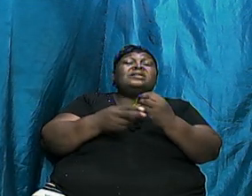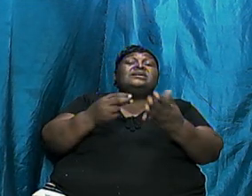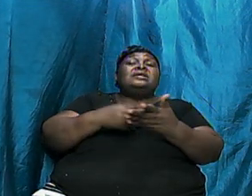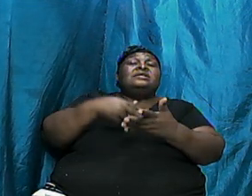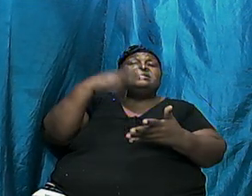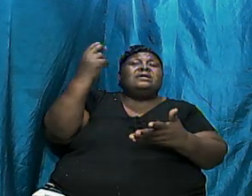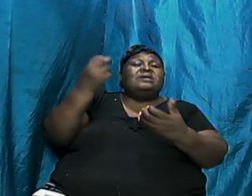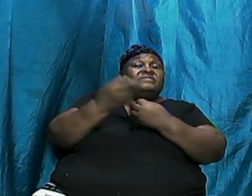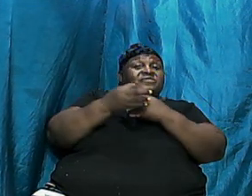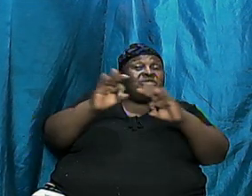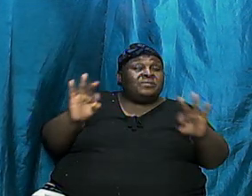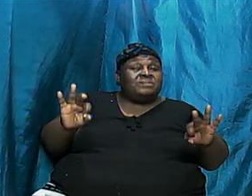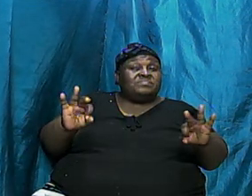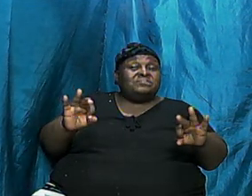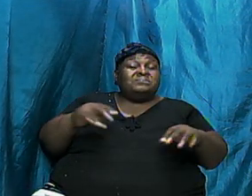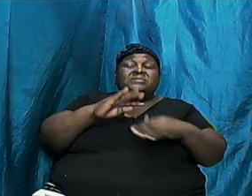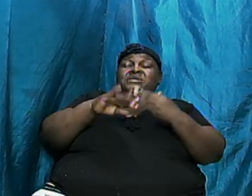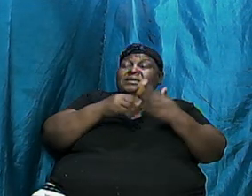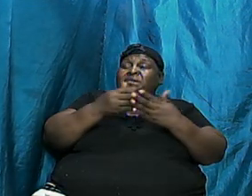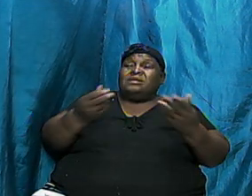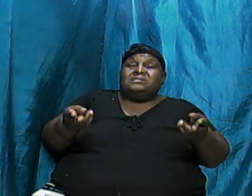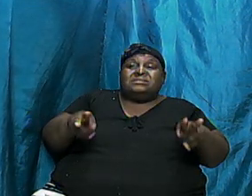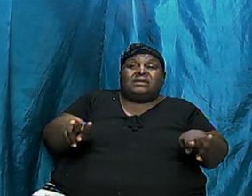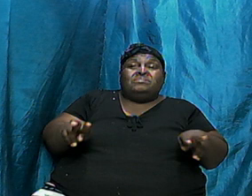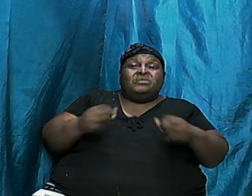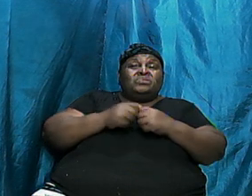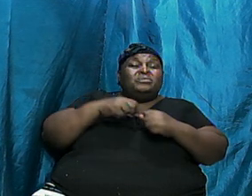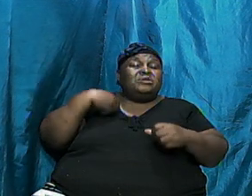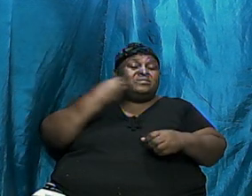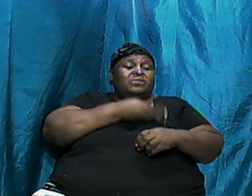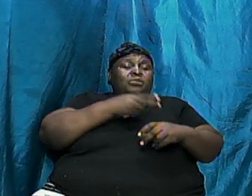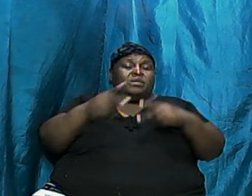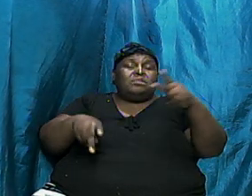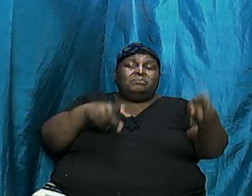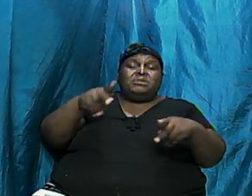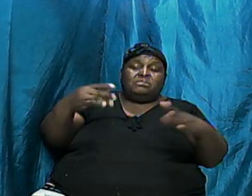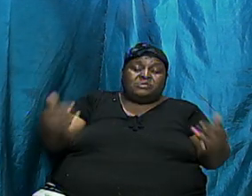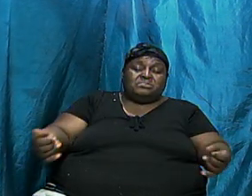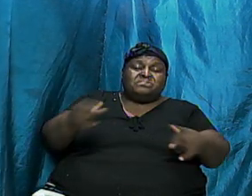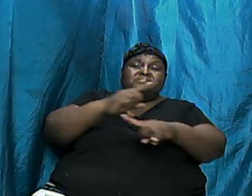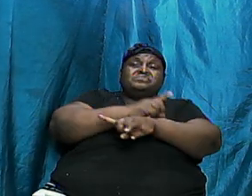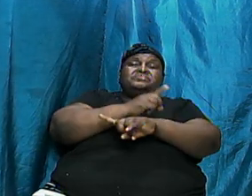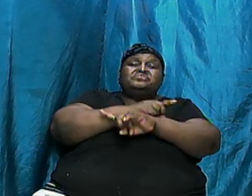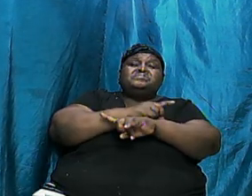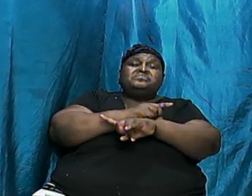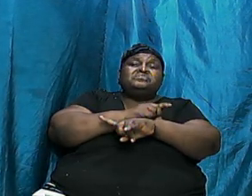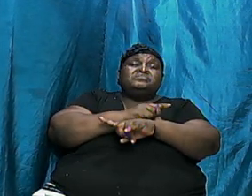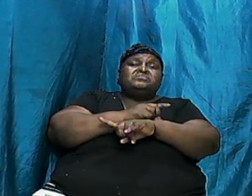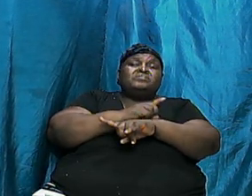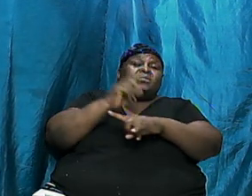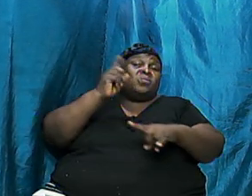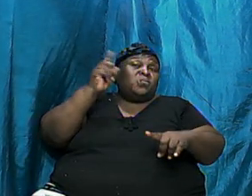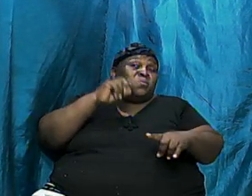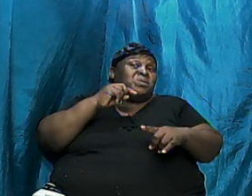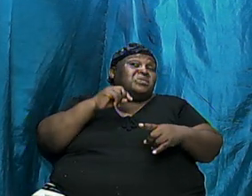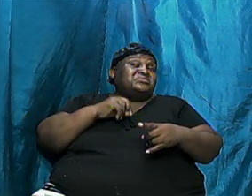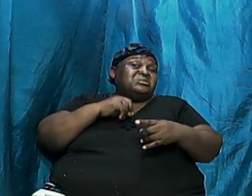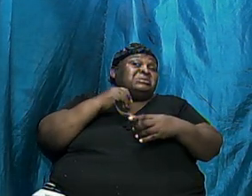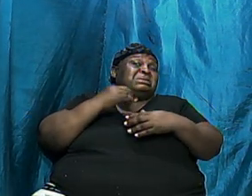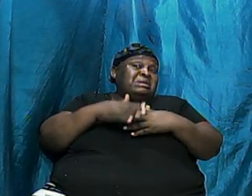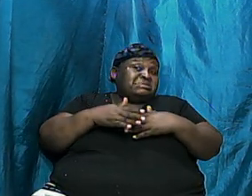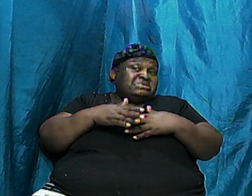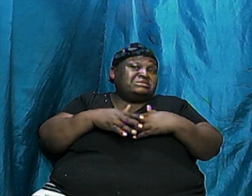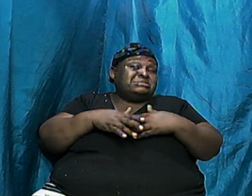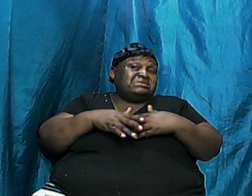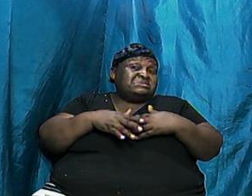And all that is happening with our people today is that, where is the next party? Where is the next session?